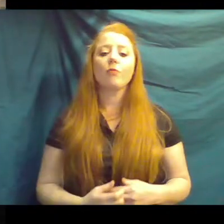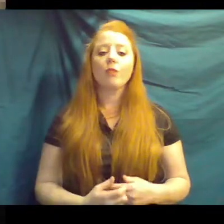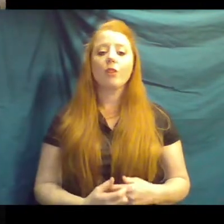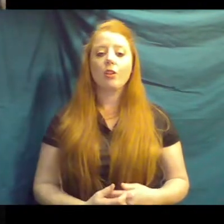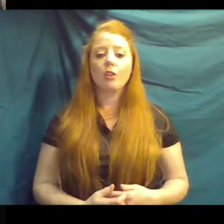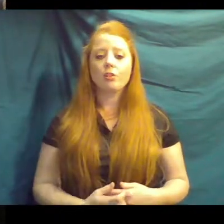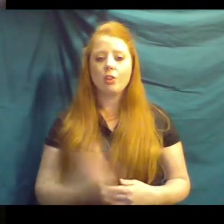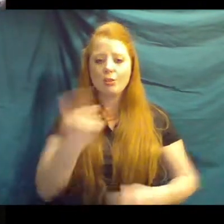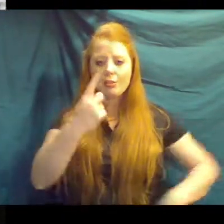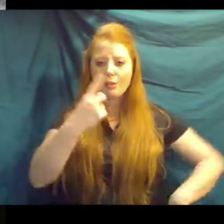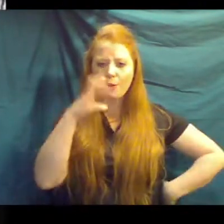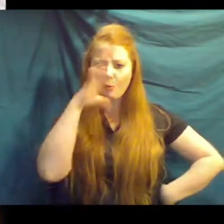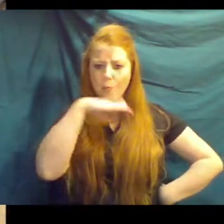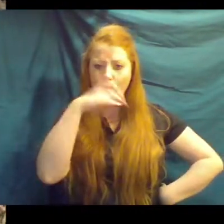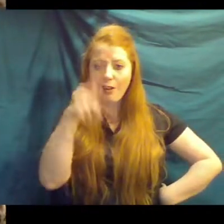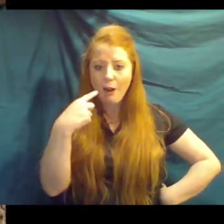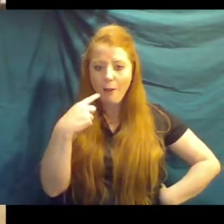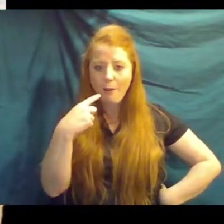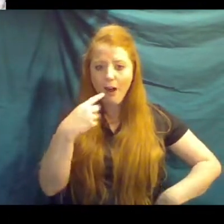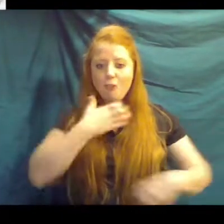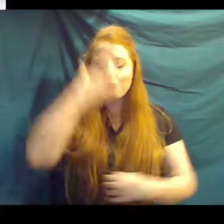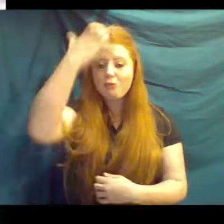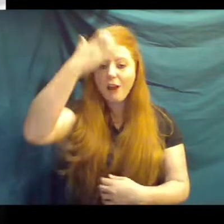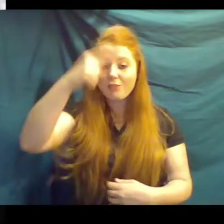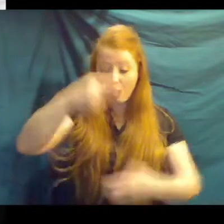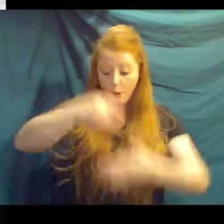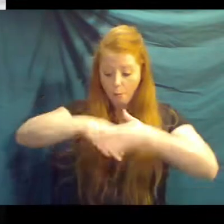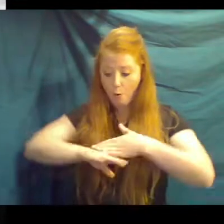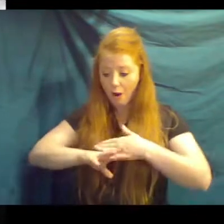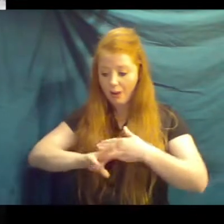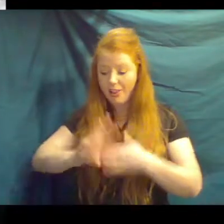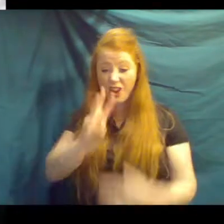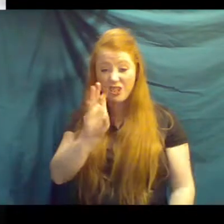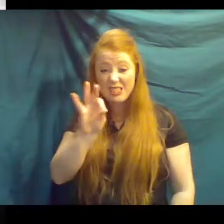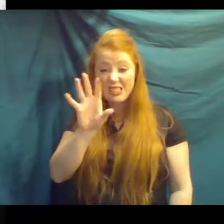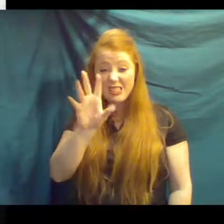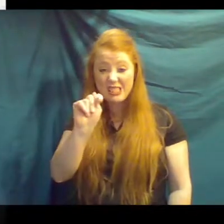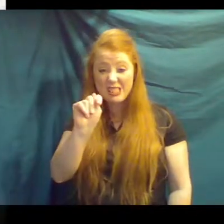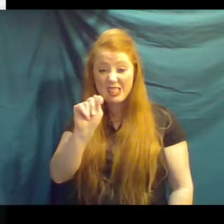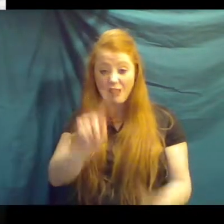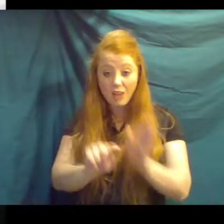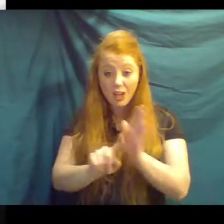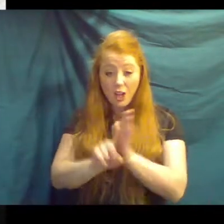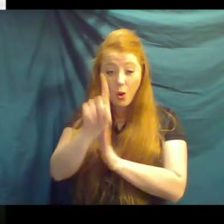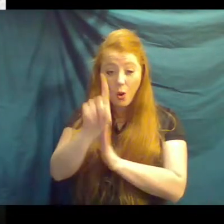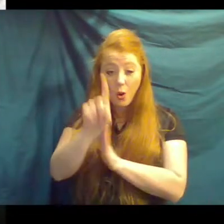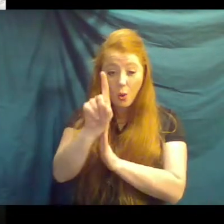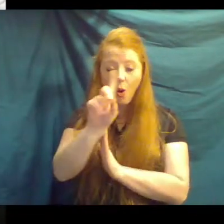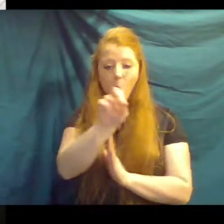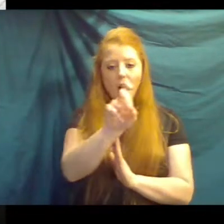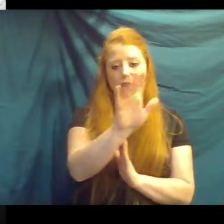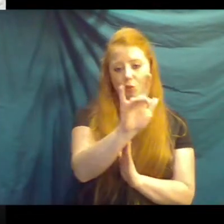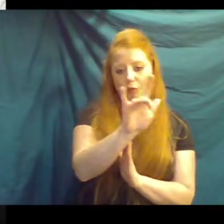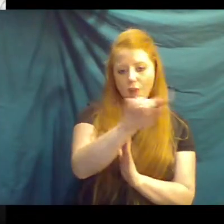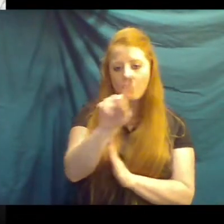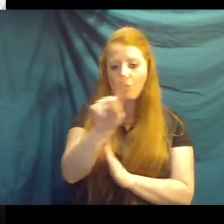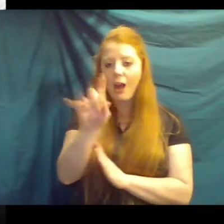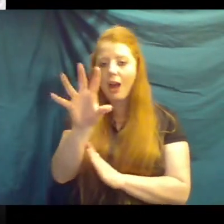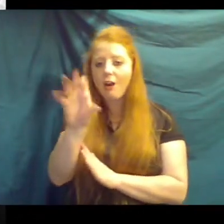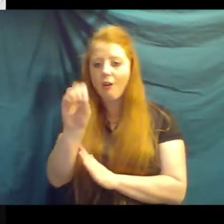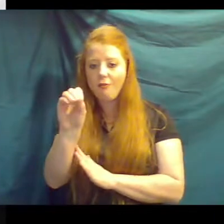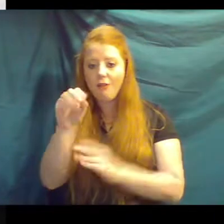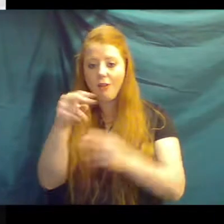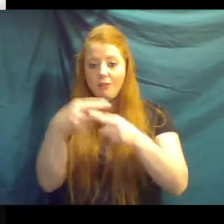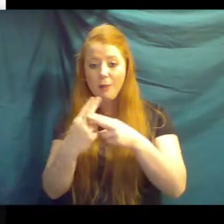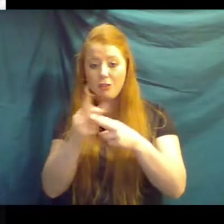is when they're born, they're actually about six feet tall and anywhere between 125 to 150 pounds. So they're very,